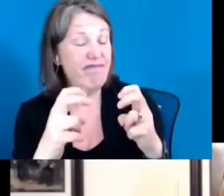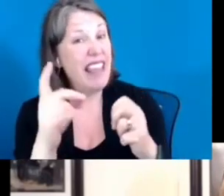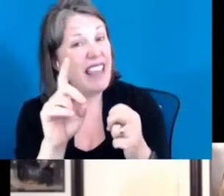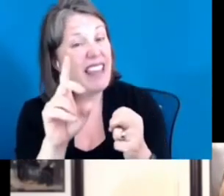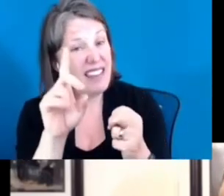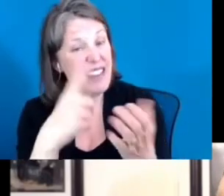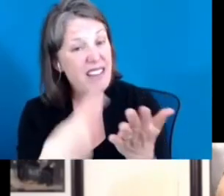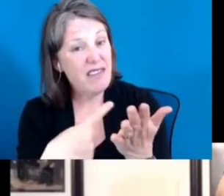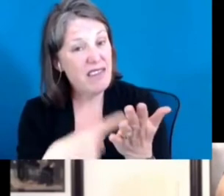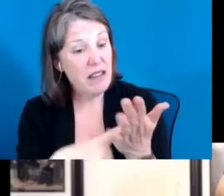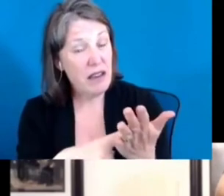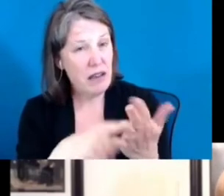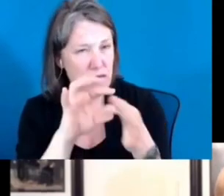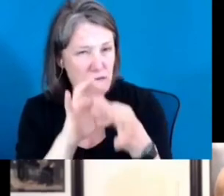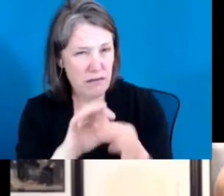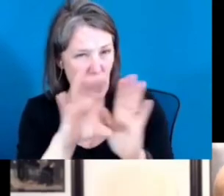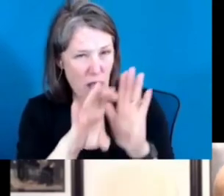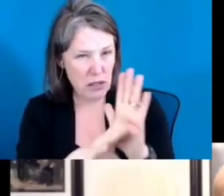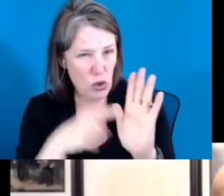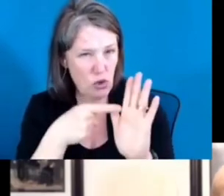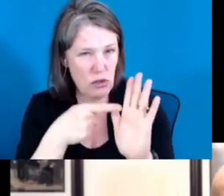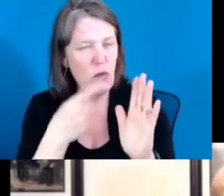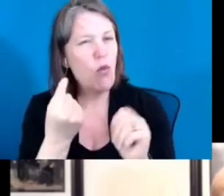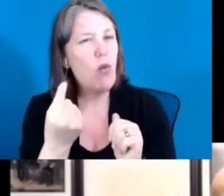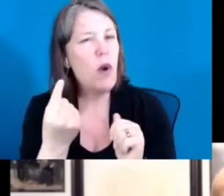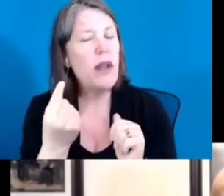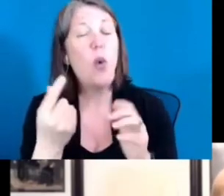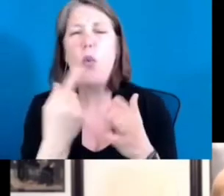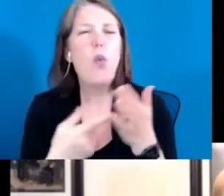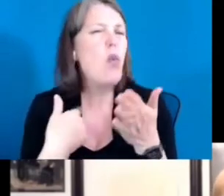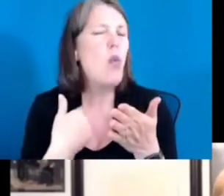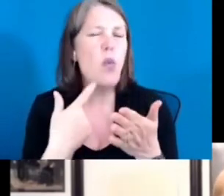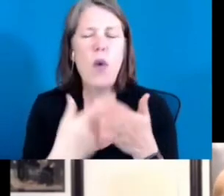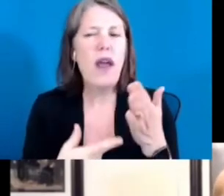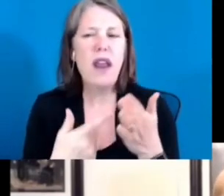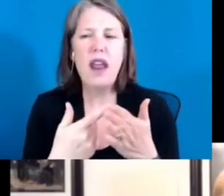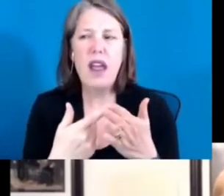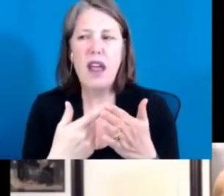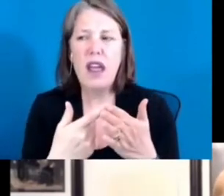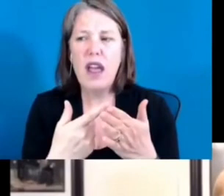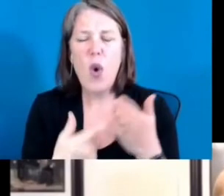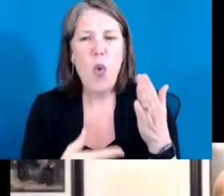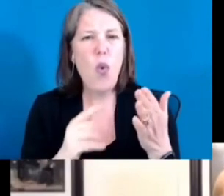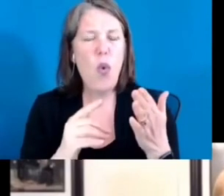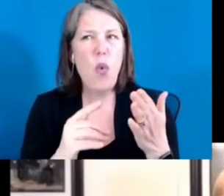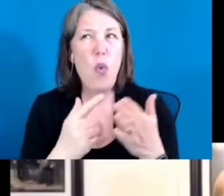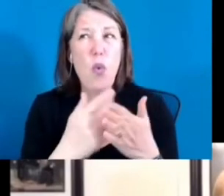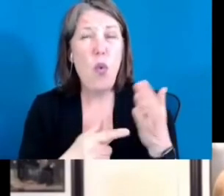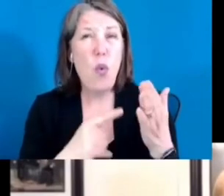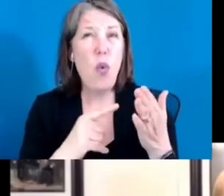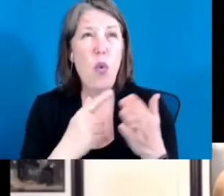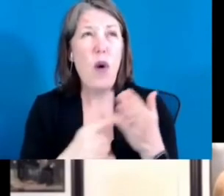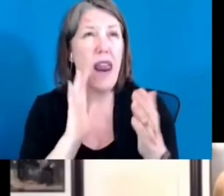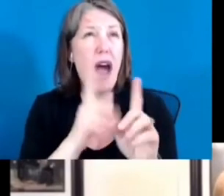What our guiding light should be. And looking at our